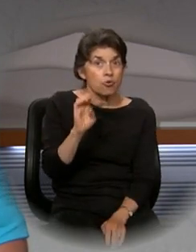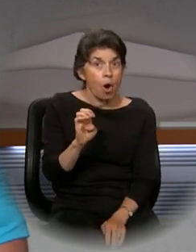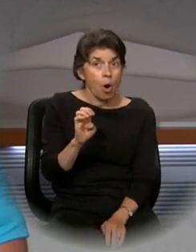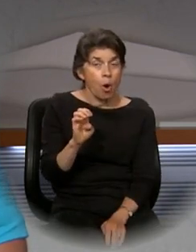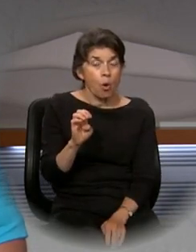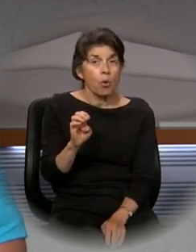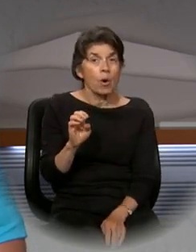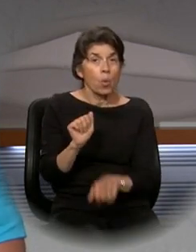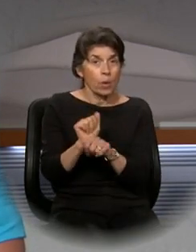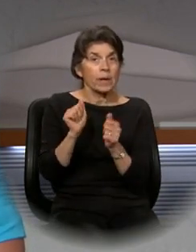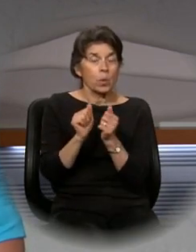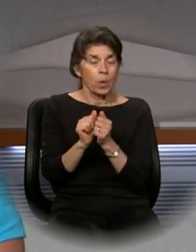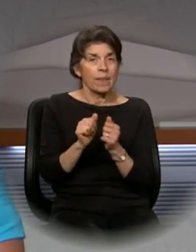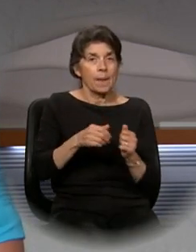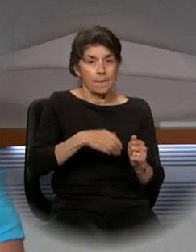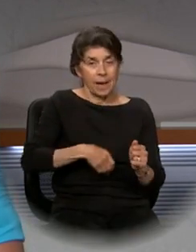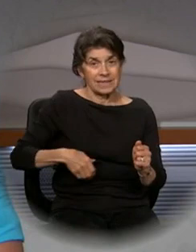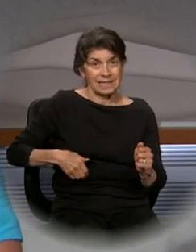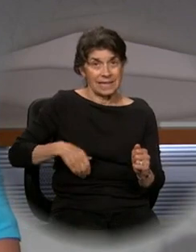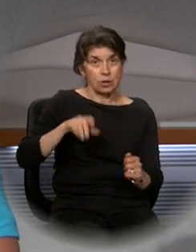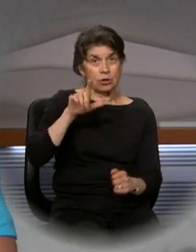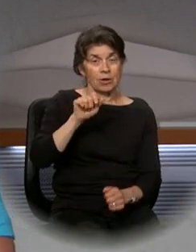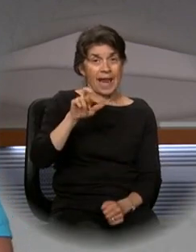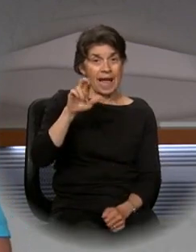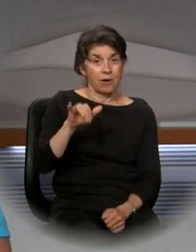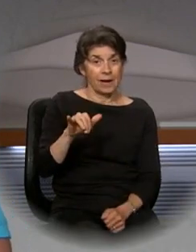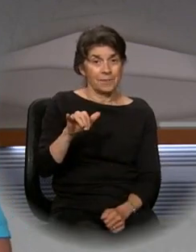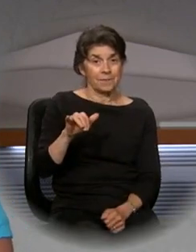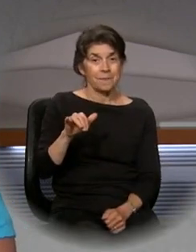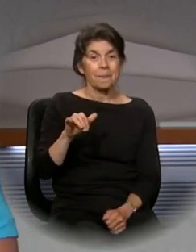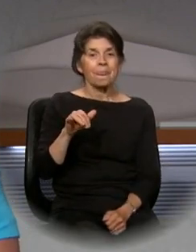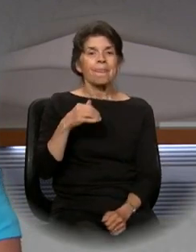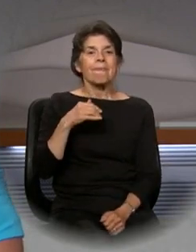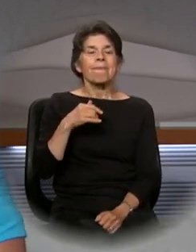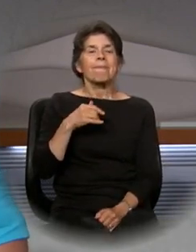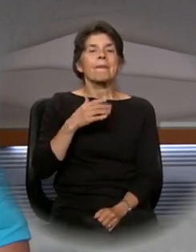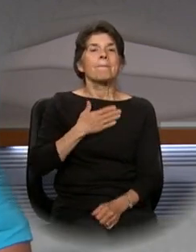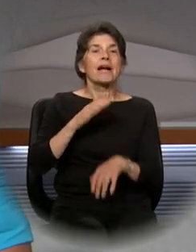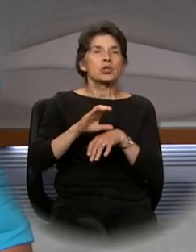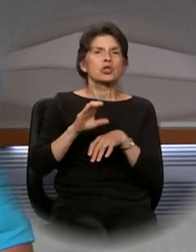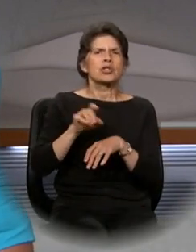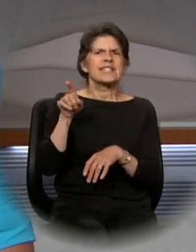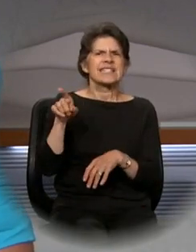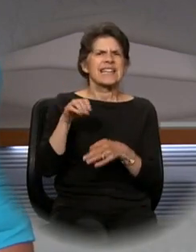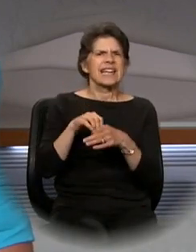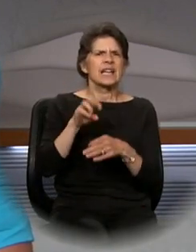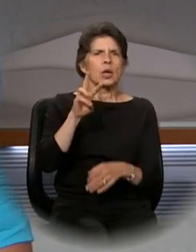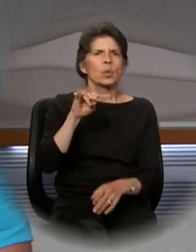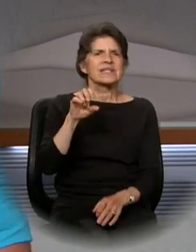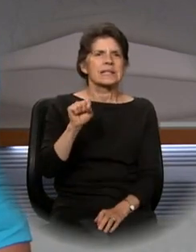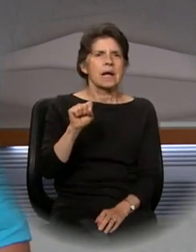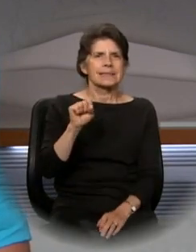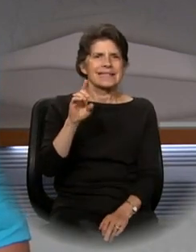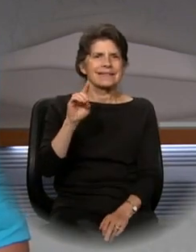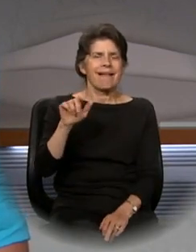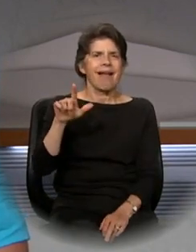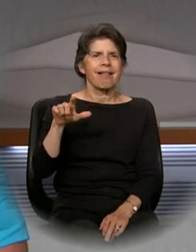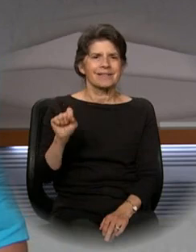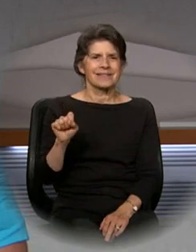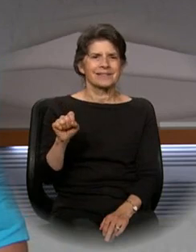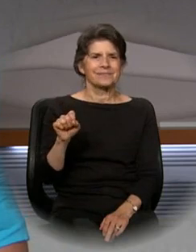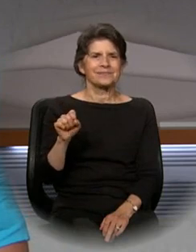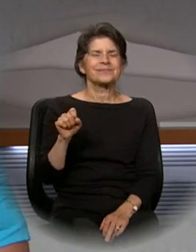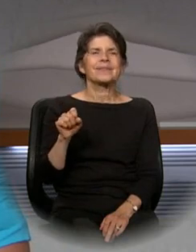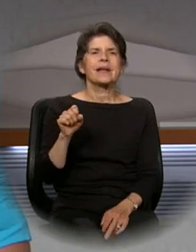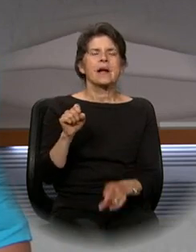Larry. My home parish is St. Cecilia in Wisconsin-Dels. The Apostolate values very much those who